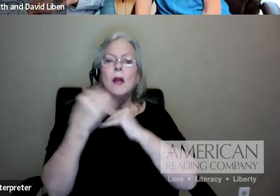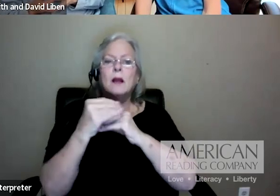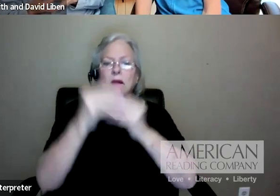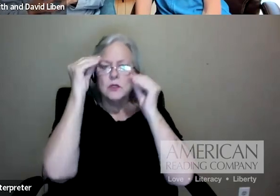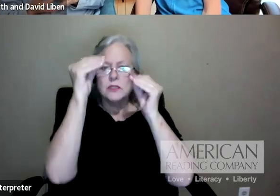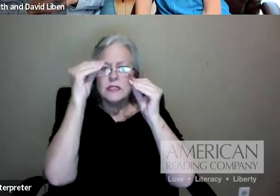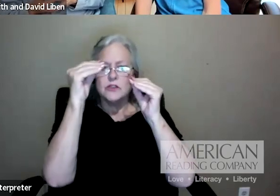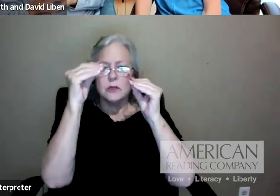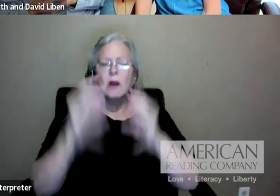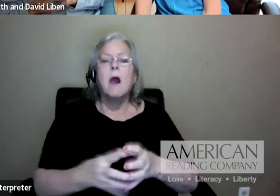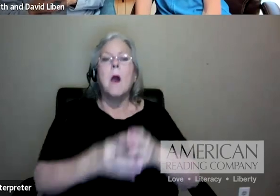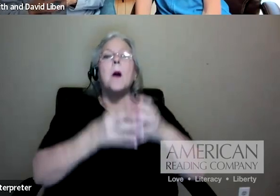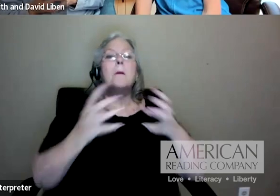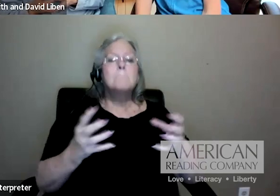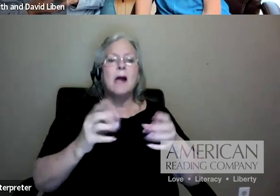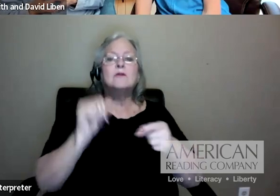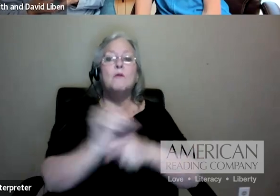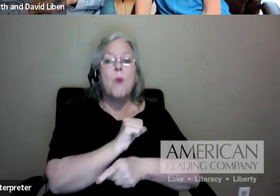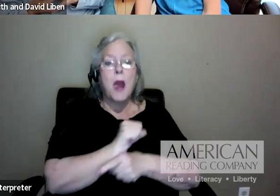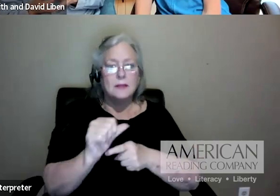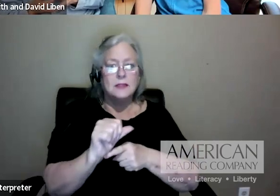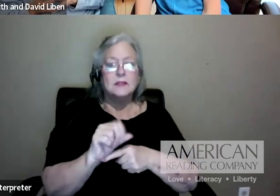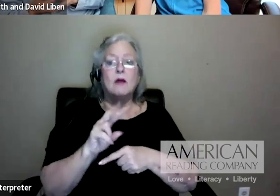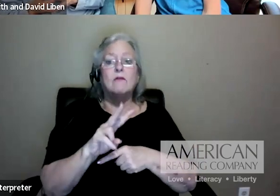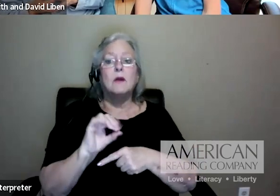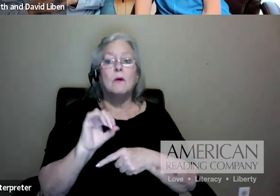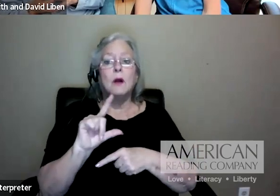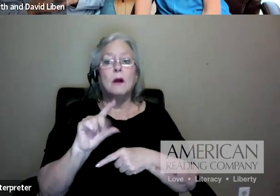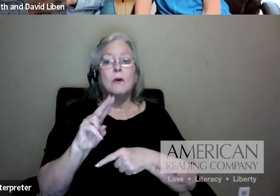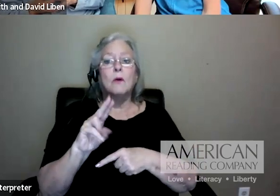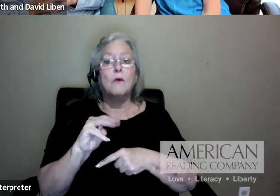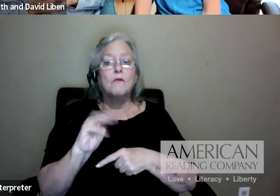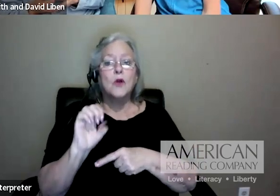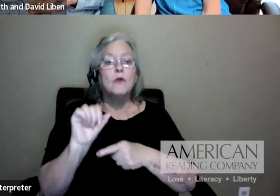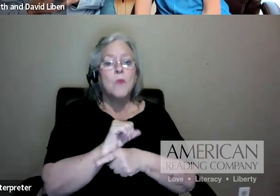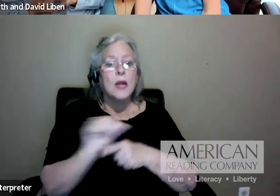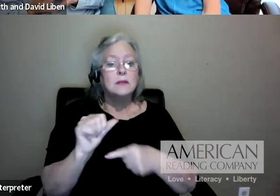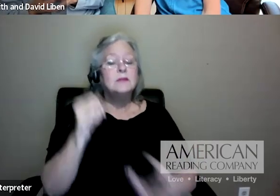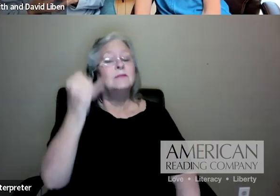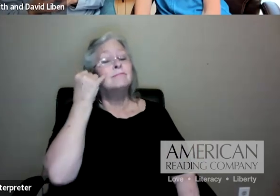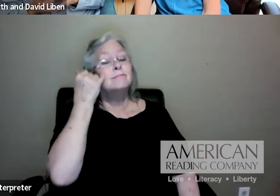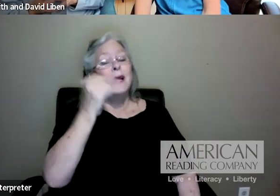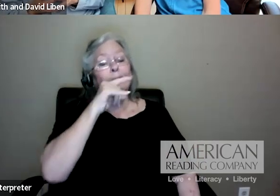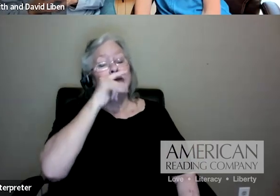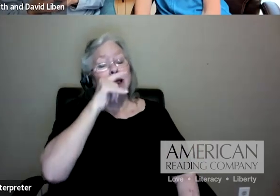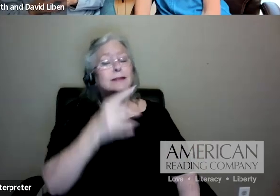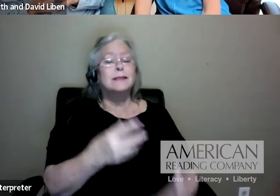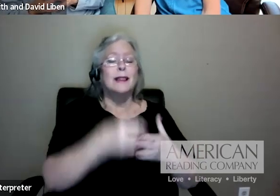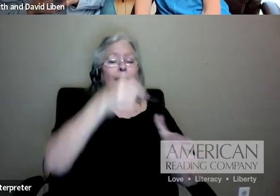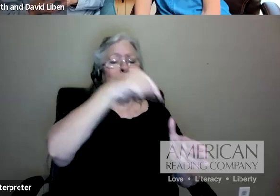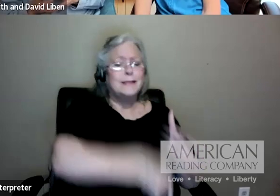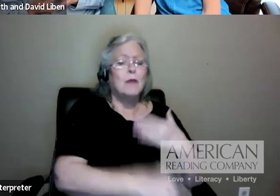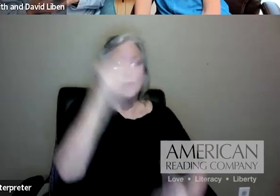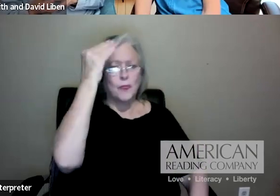volume of practice. And if kids are going to get the depth of knowledge, they need that high level